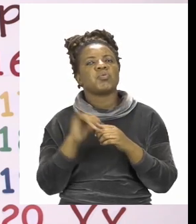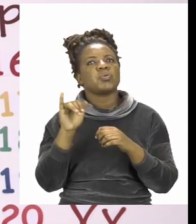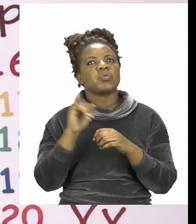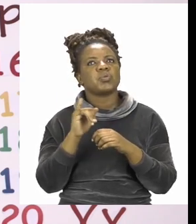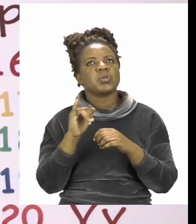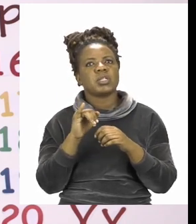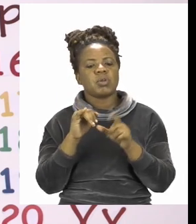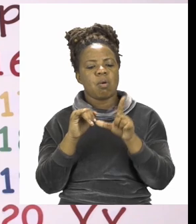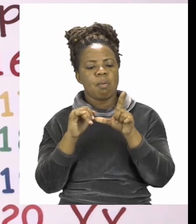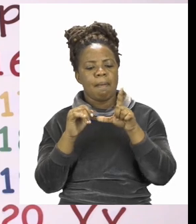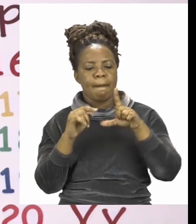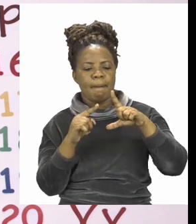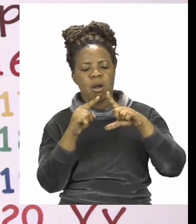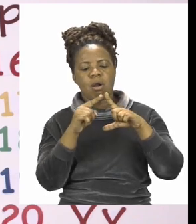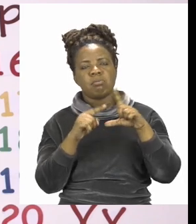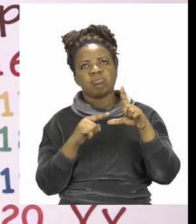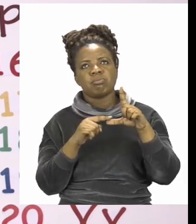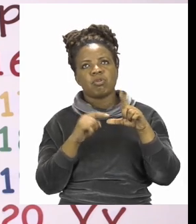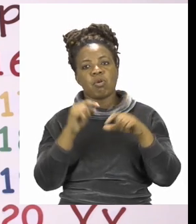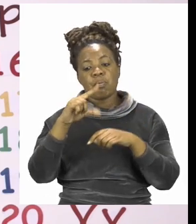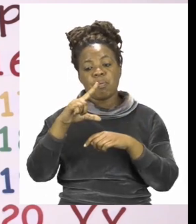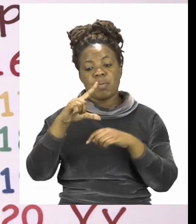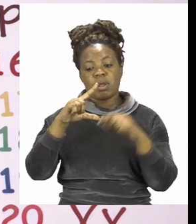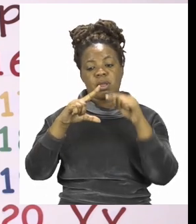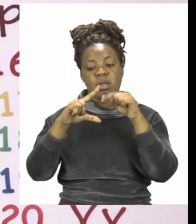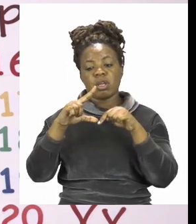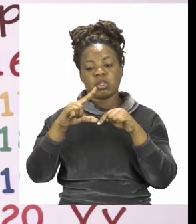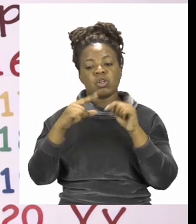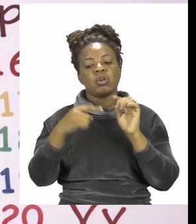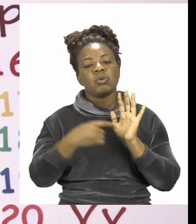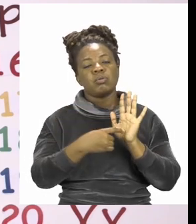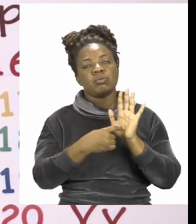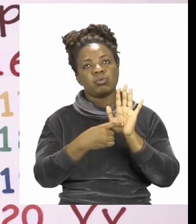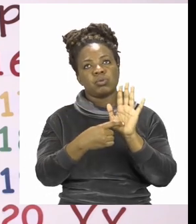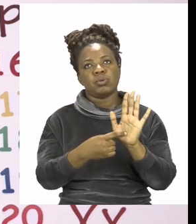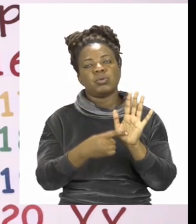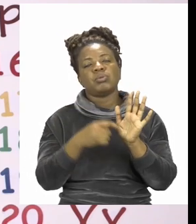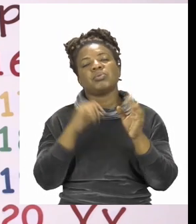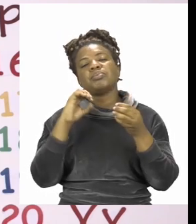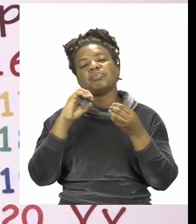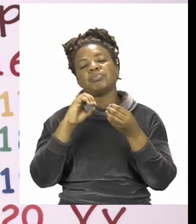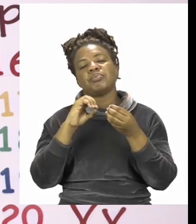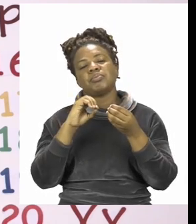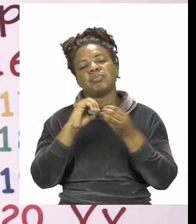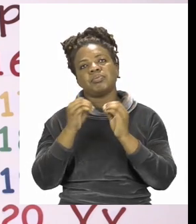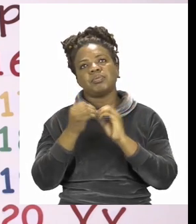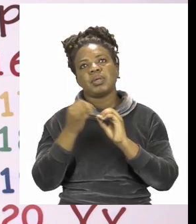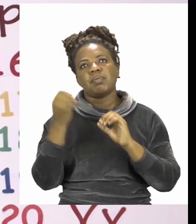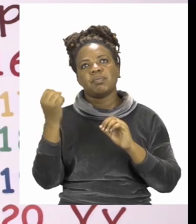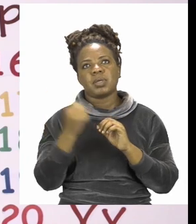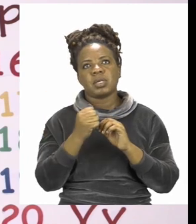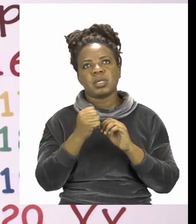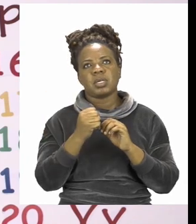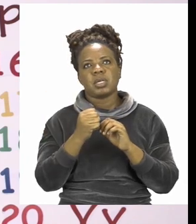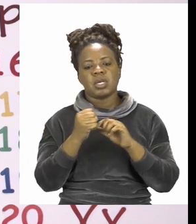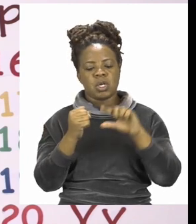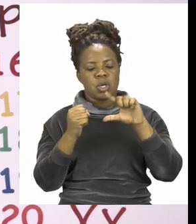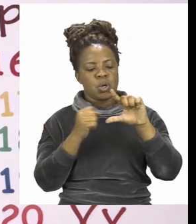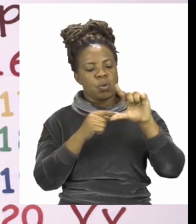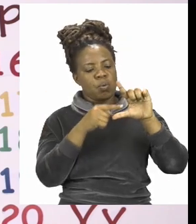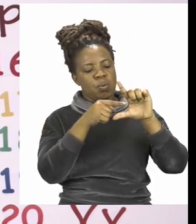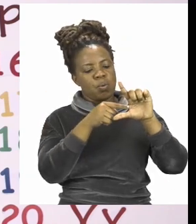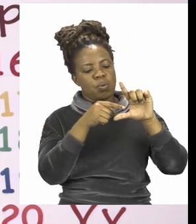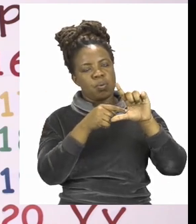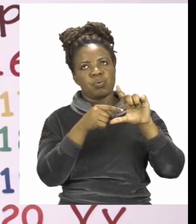there are two numbers standing together he swings and then he checks which one is bigger.